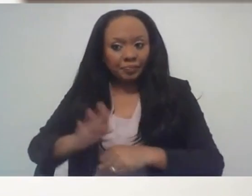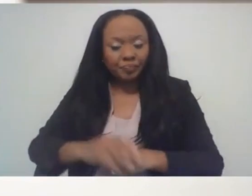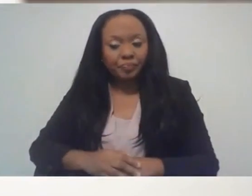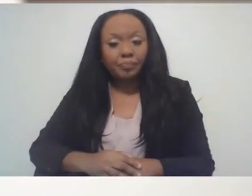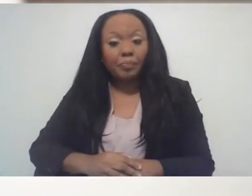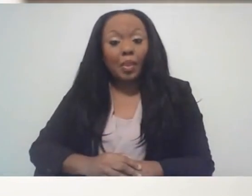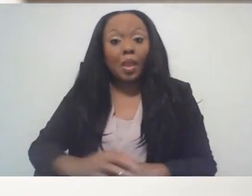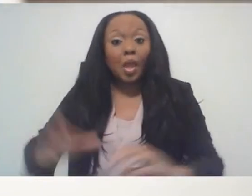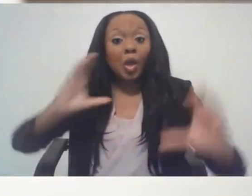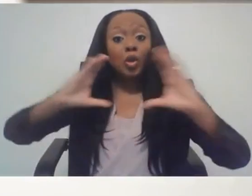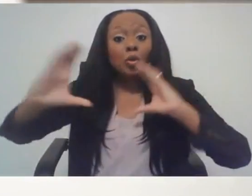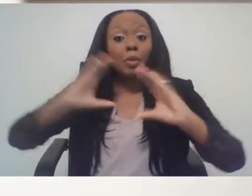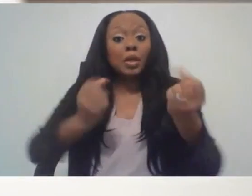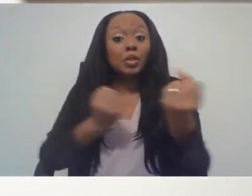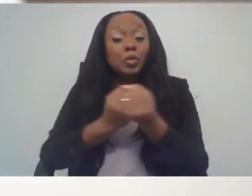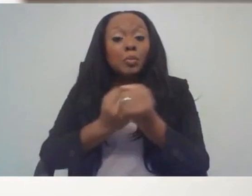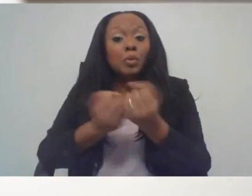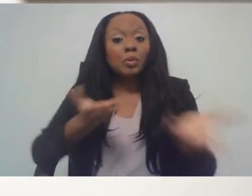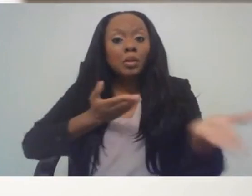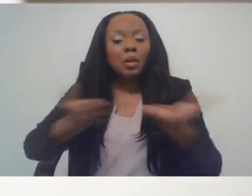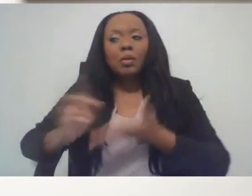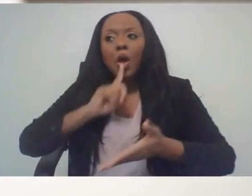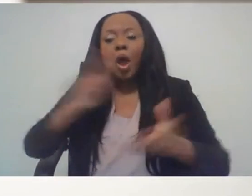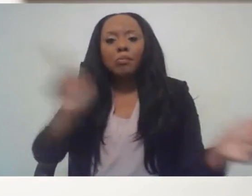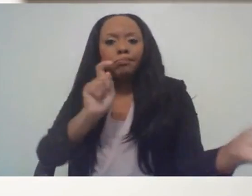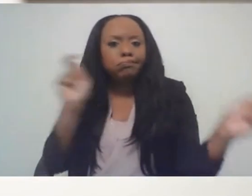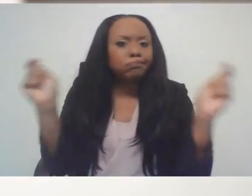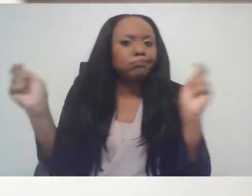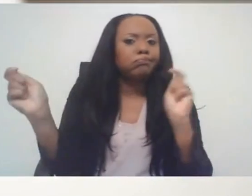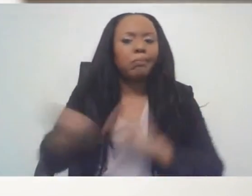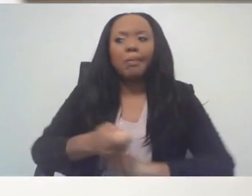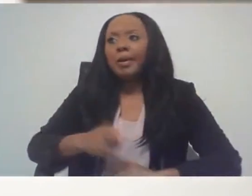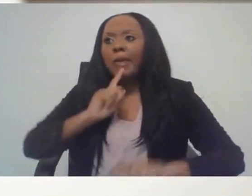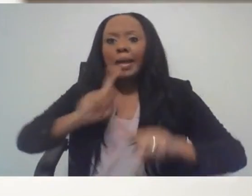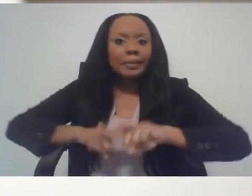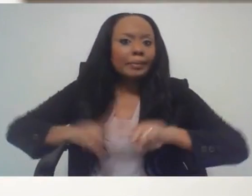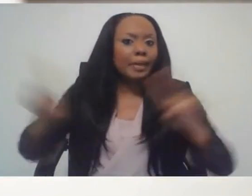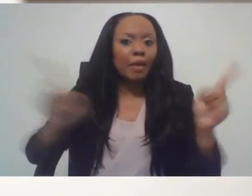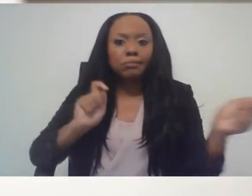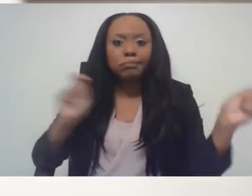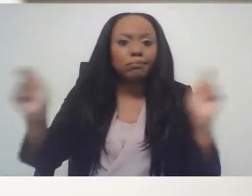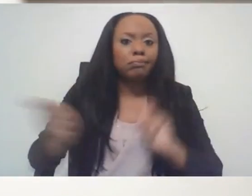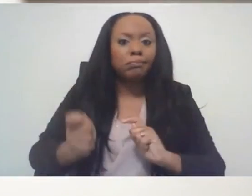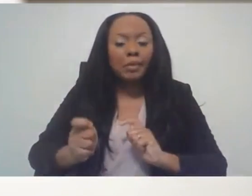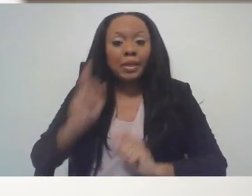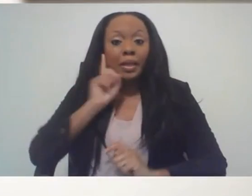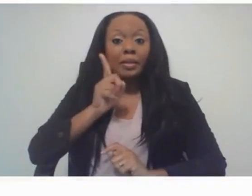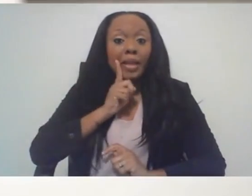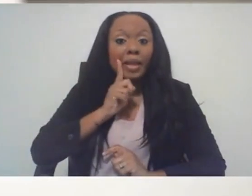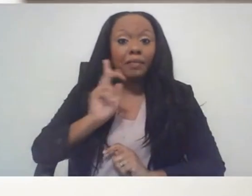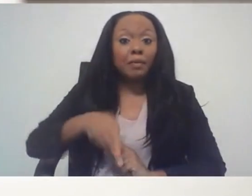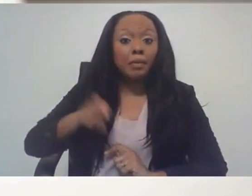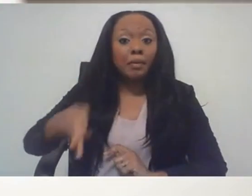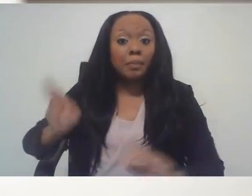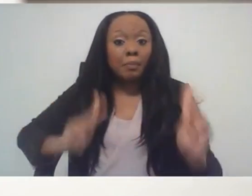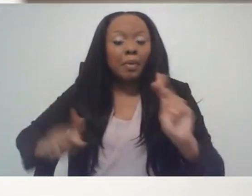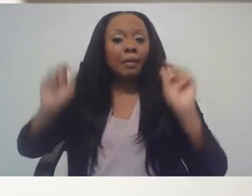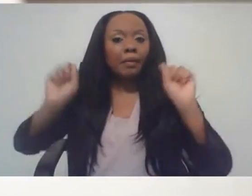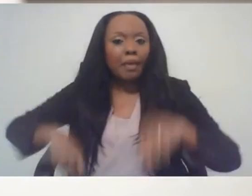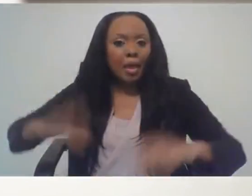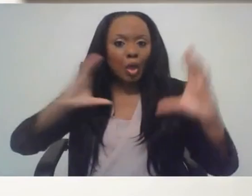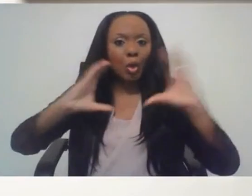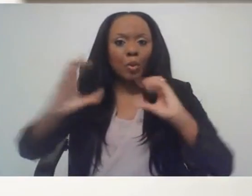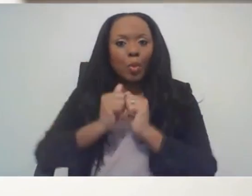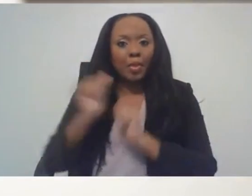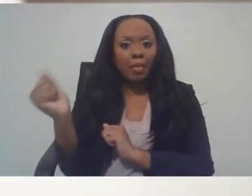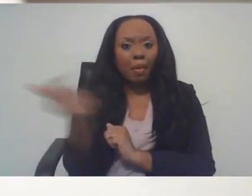support service, believe me, will make a big difference to people's capacity to be able to communicate with